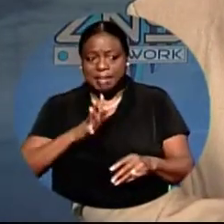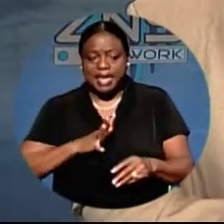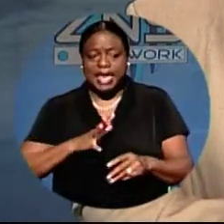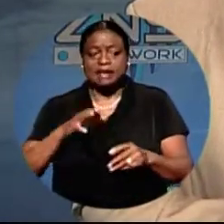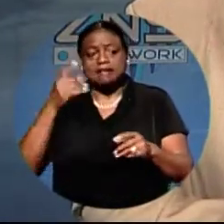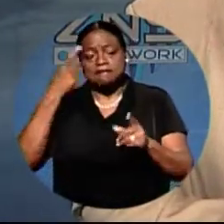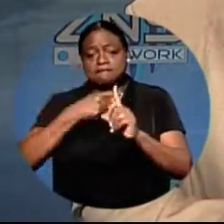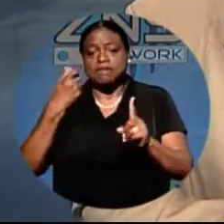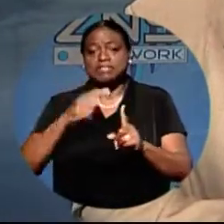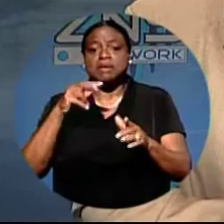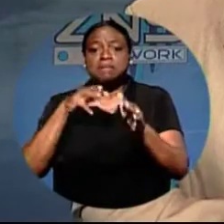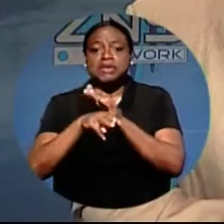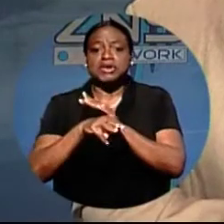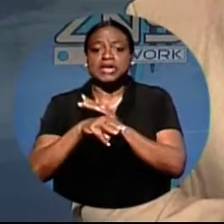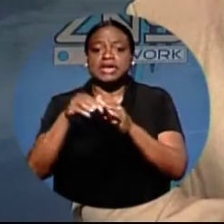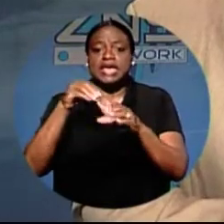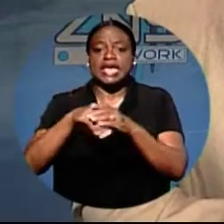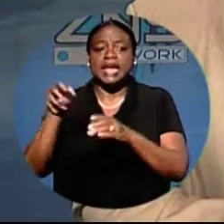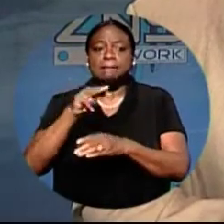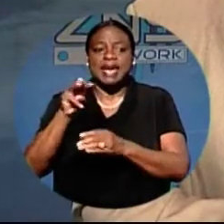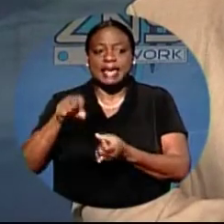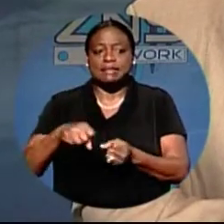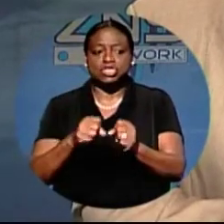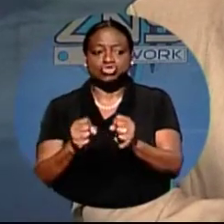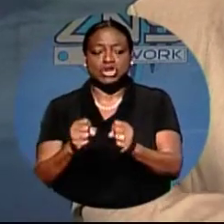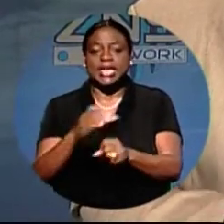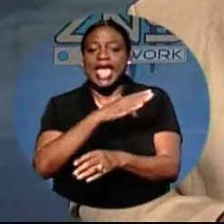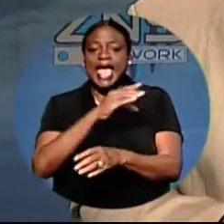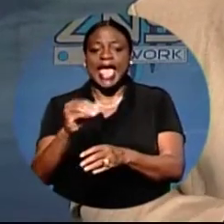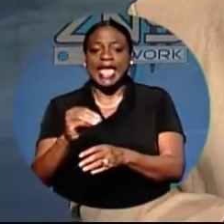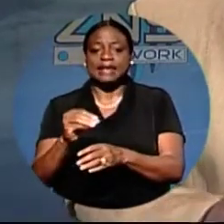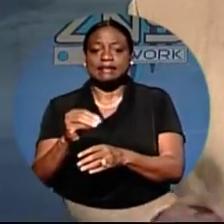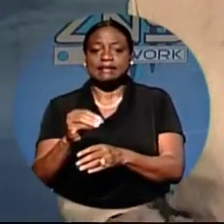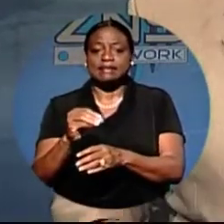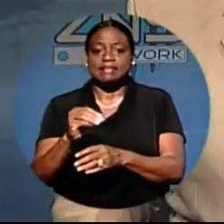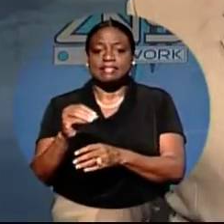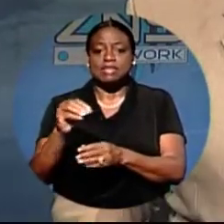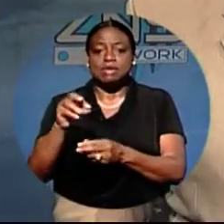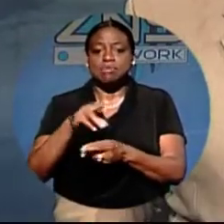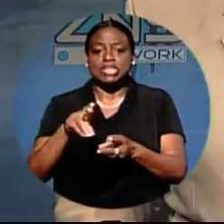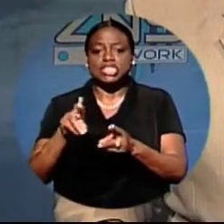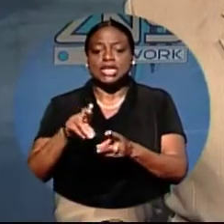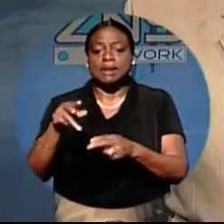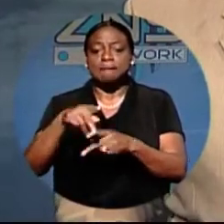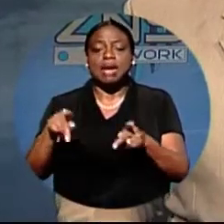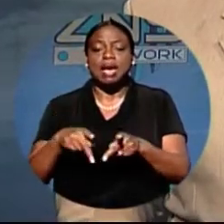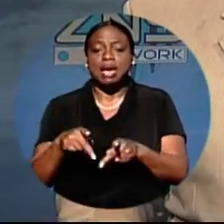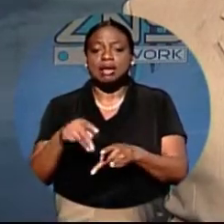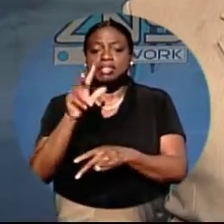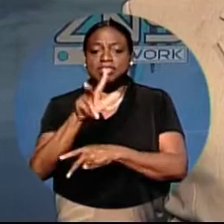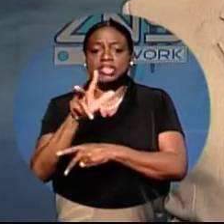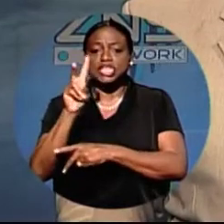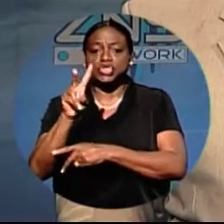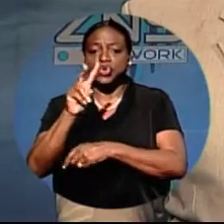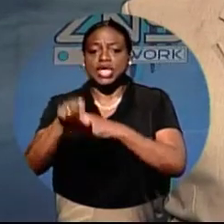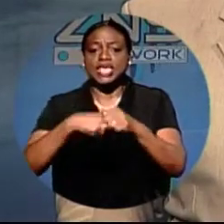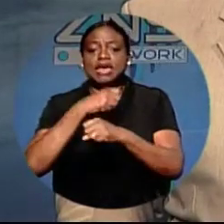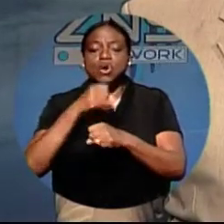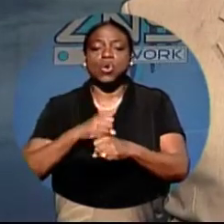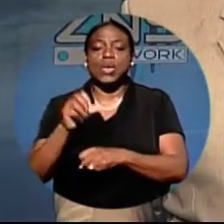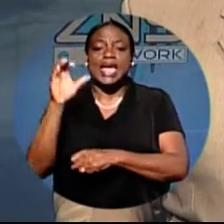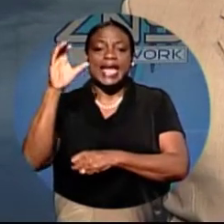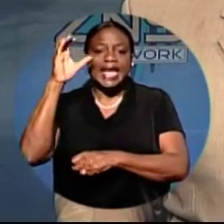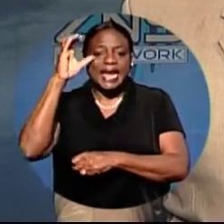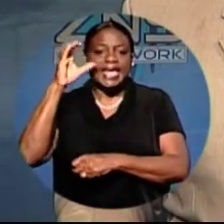also released the identity of the victim from the Ridgeland Park murder on Thursday morning. He's been identified as 32-year-old Clayton Damiel